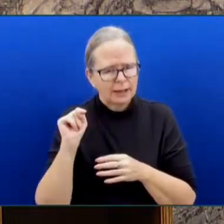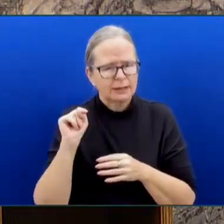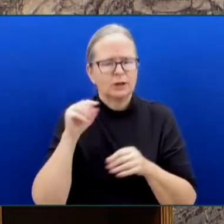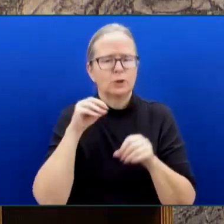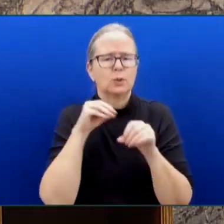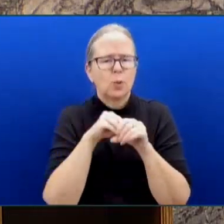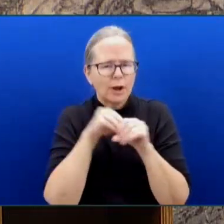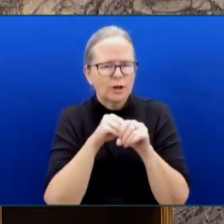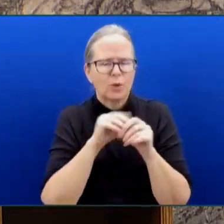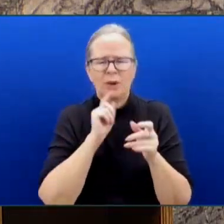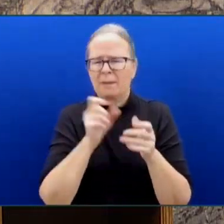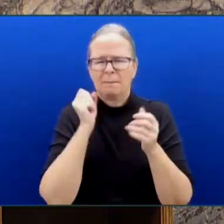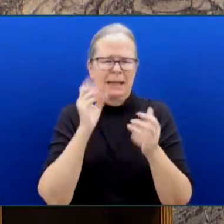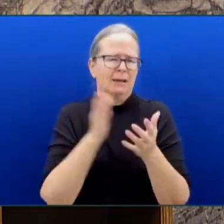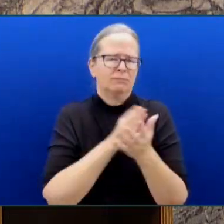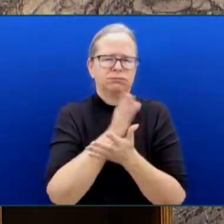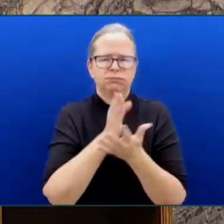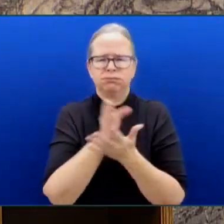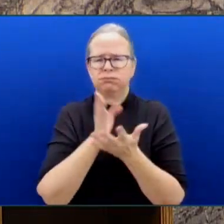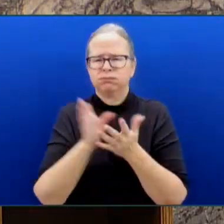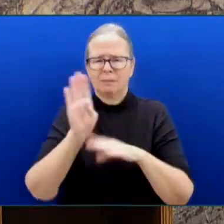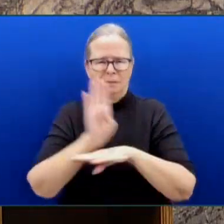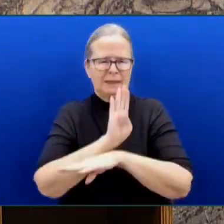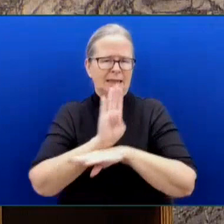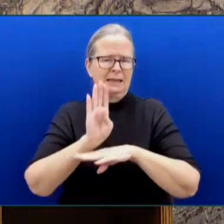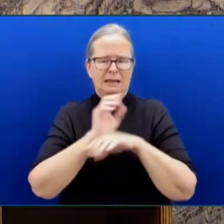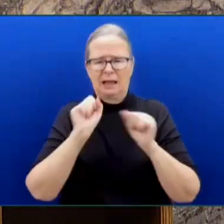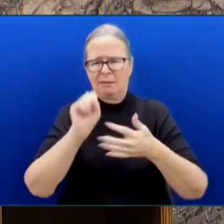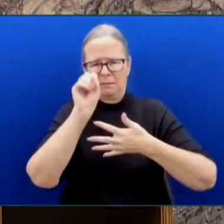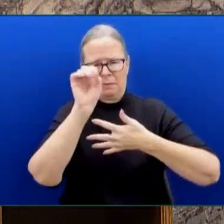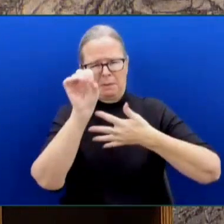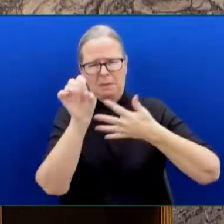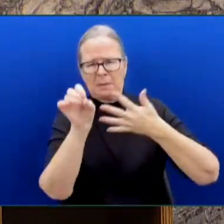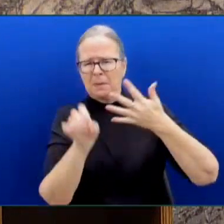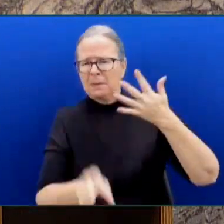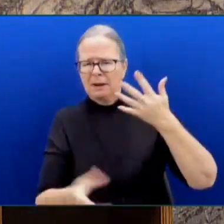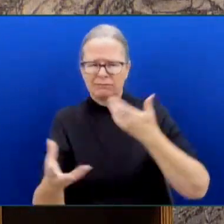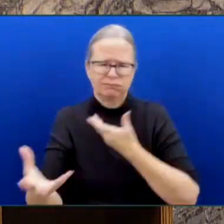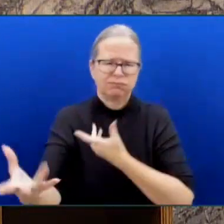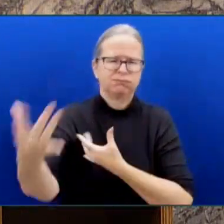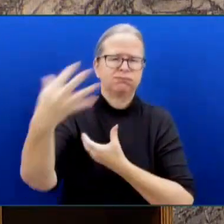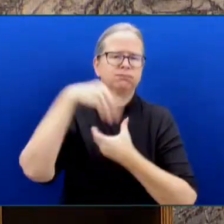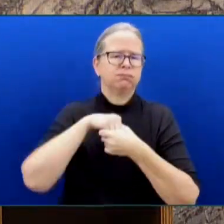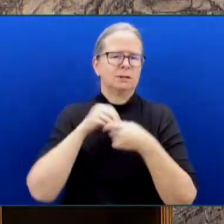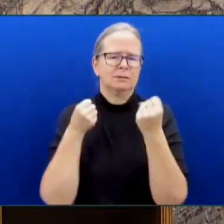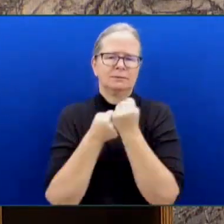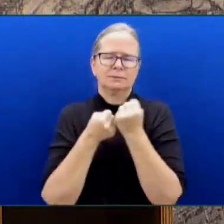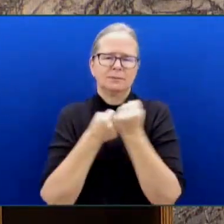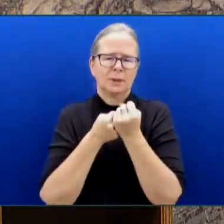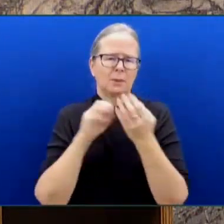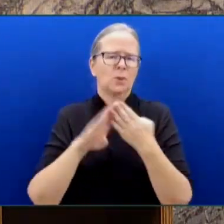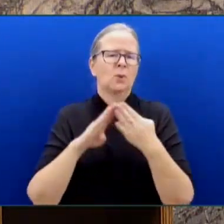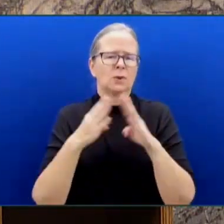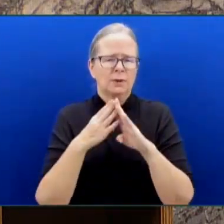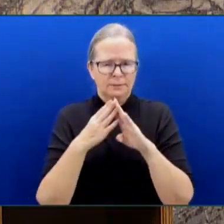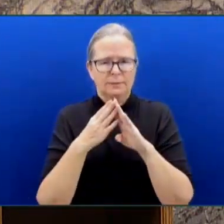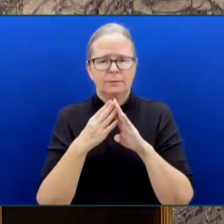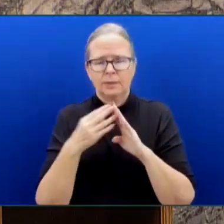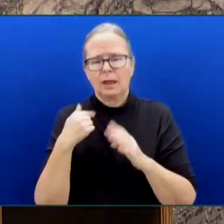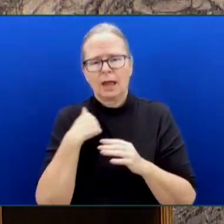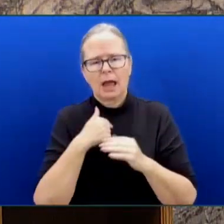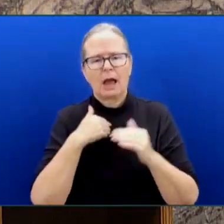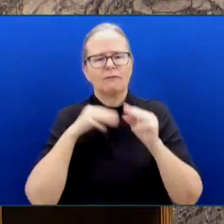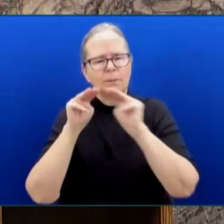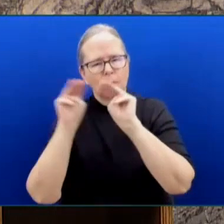making such a significant community impact. Simply incredible. Schneewhip's Heritage Museum, our Indigenous Business of the